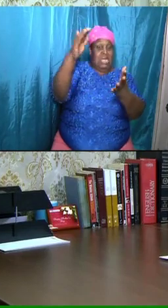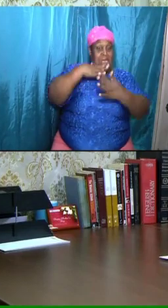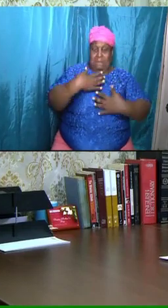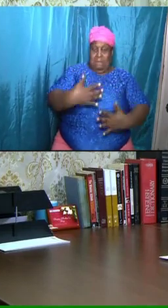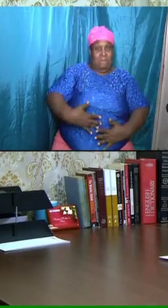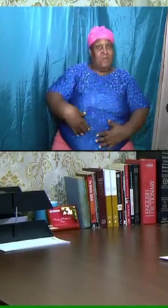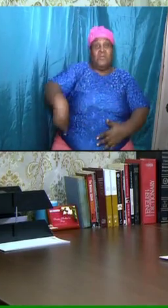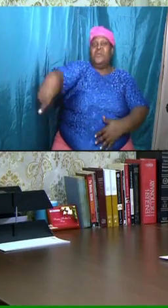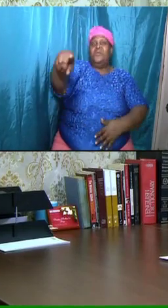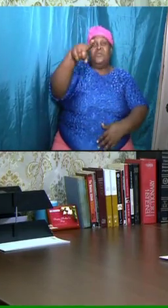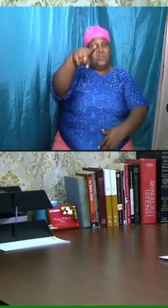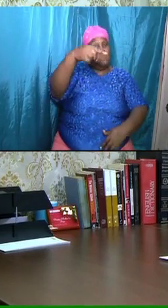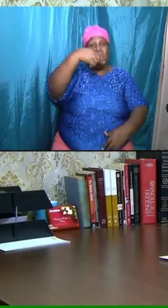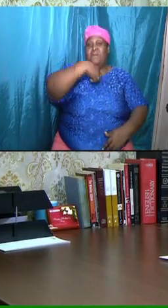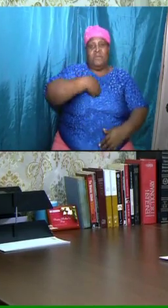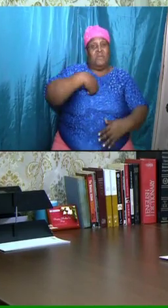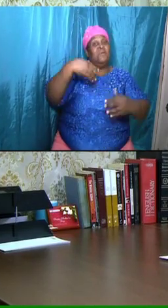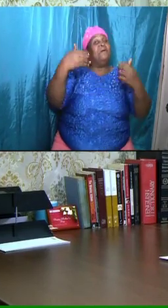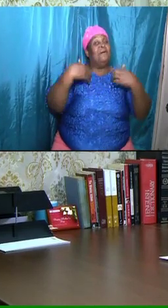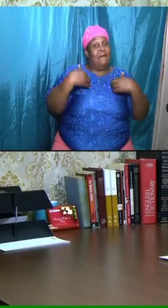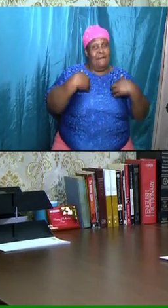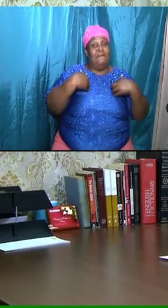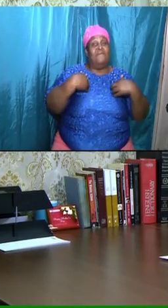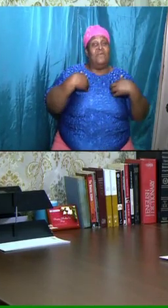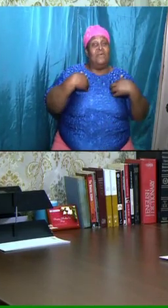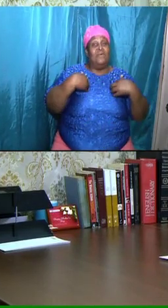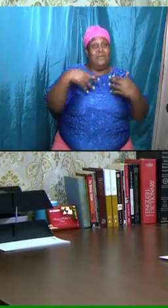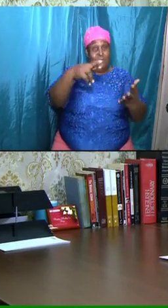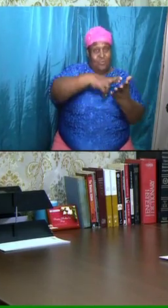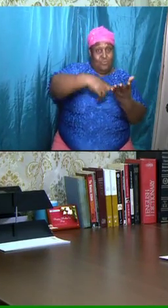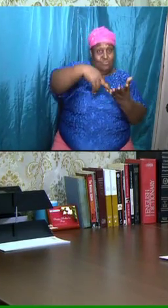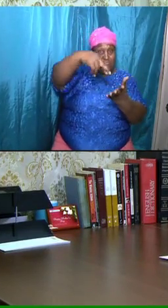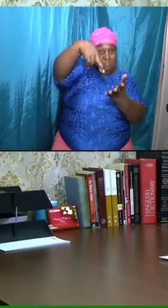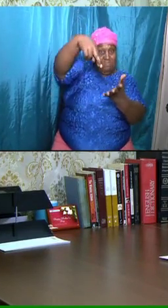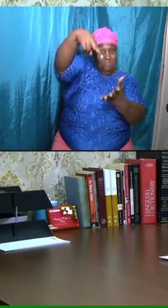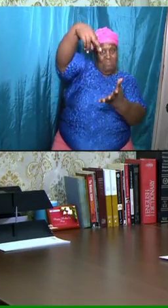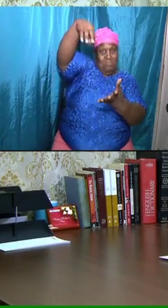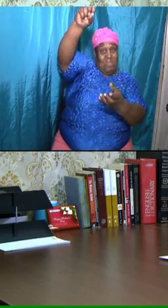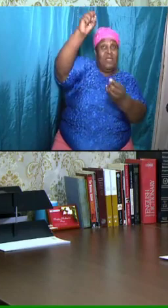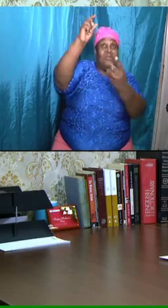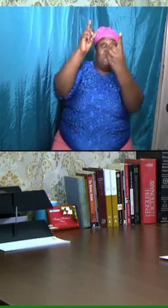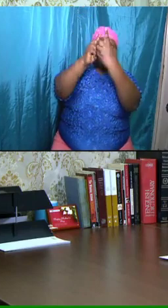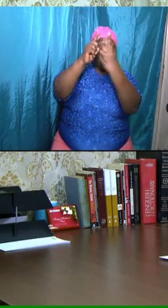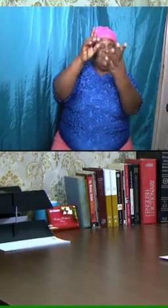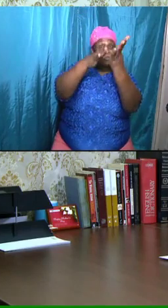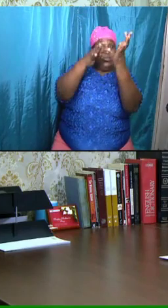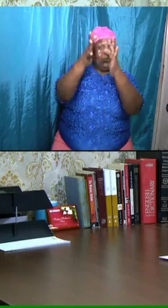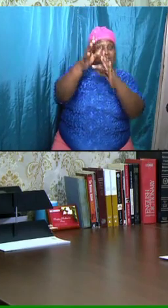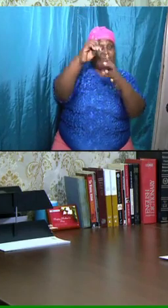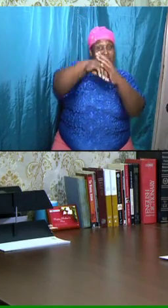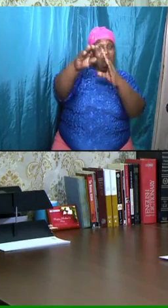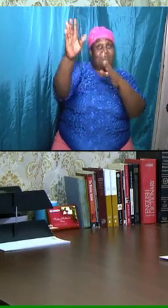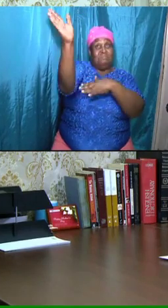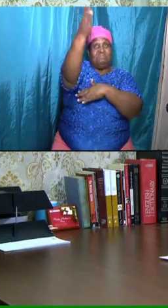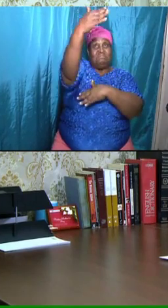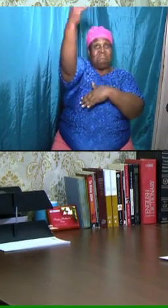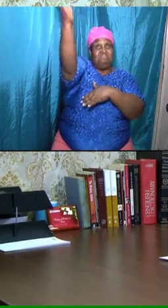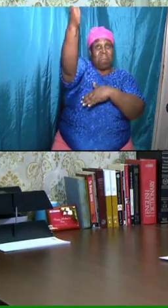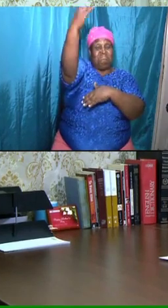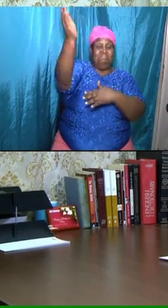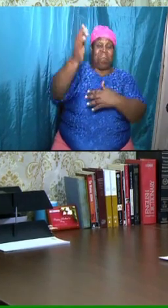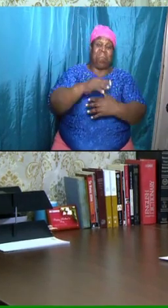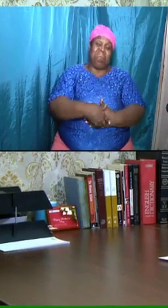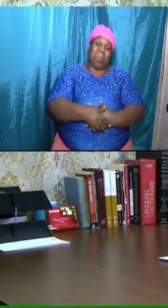what we go up with, to meet the Lord in the air. And so, we will be changed,